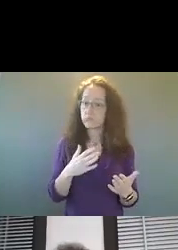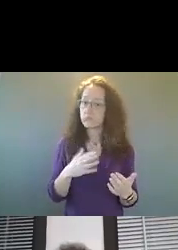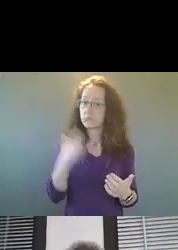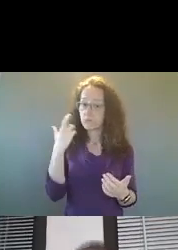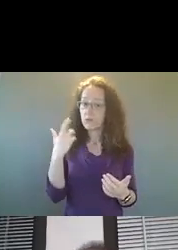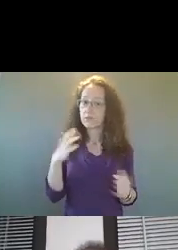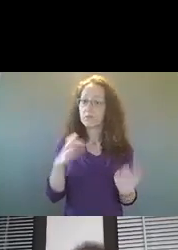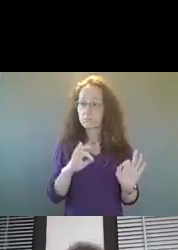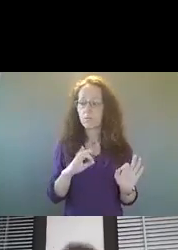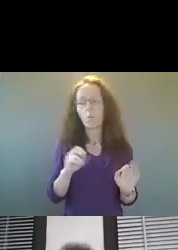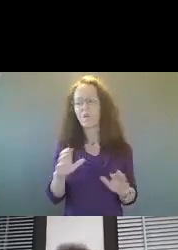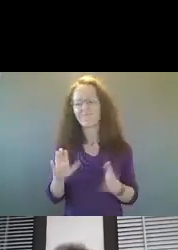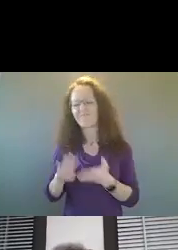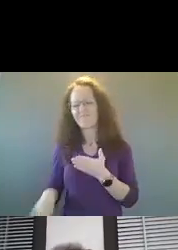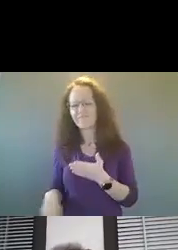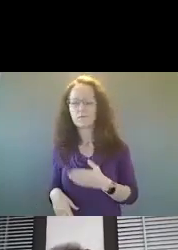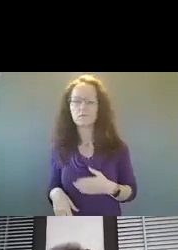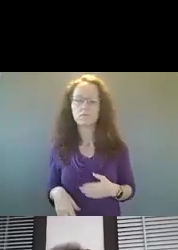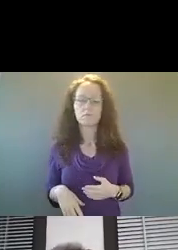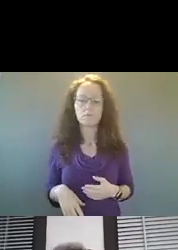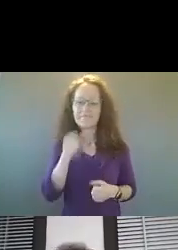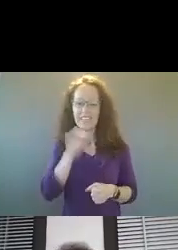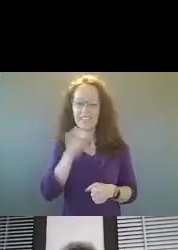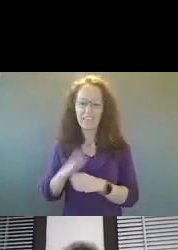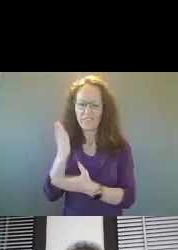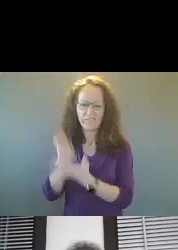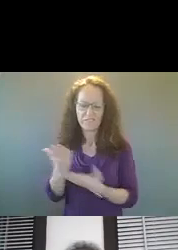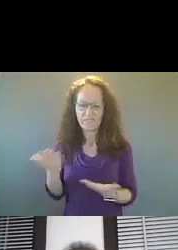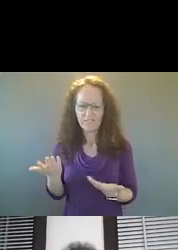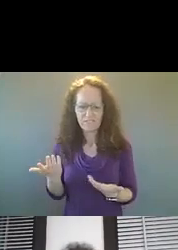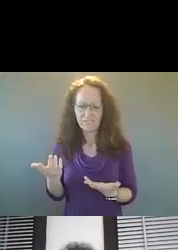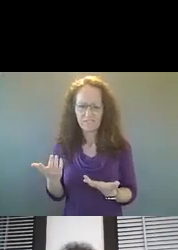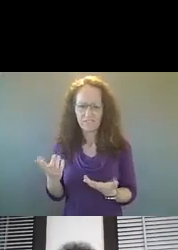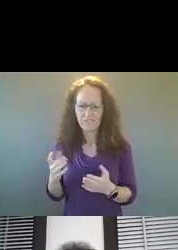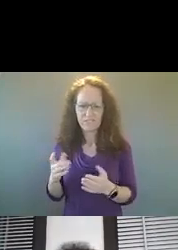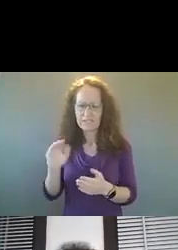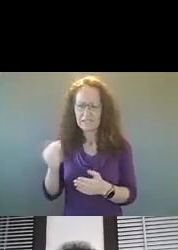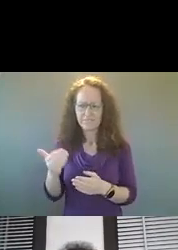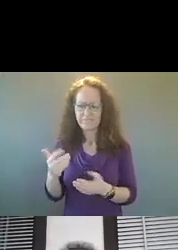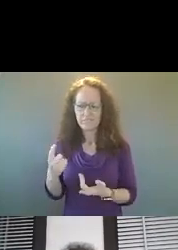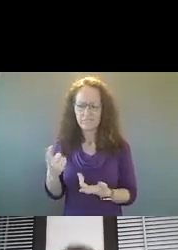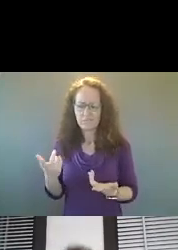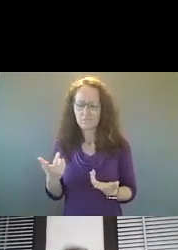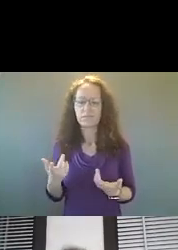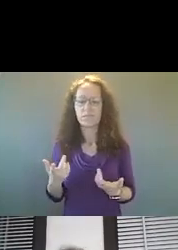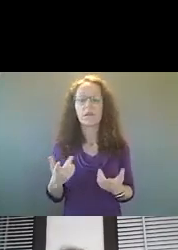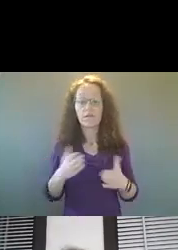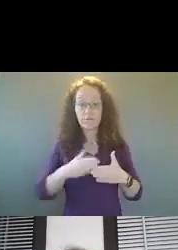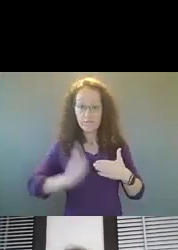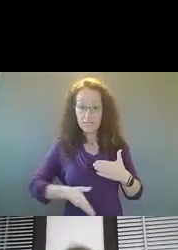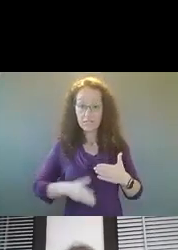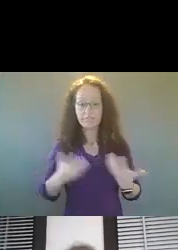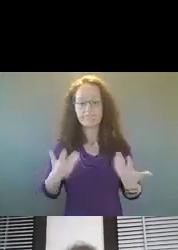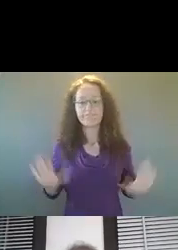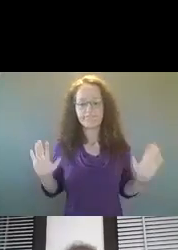after that, it, that, um, after that's completed, their process is done. So they do not make determination on discipline